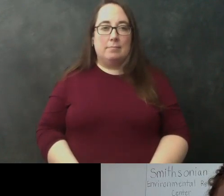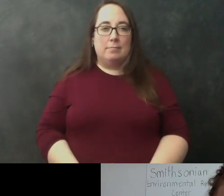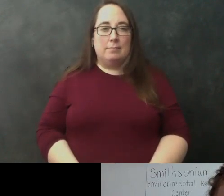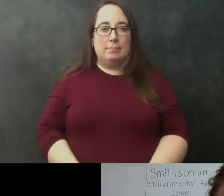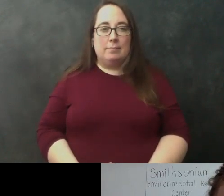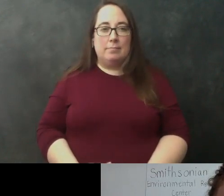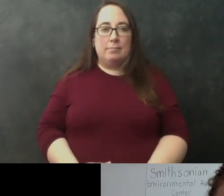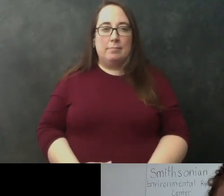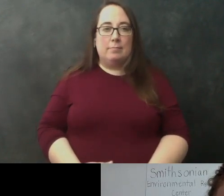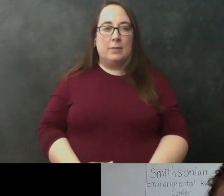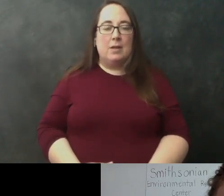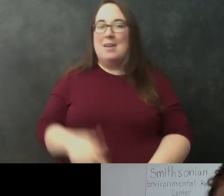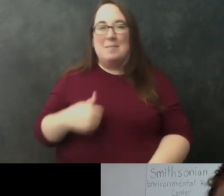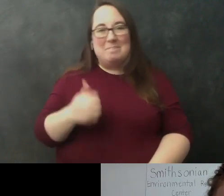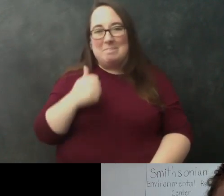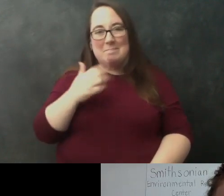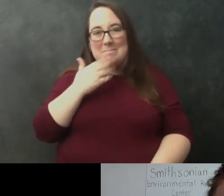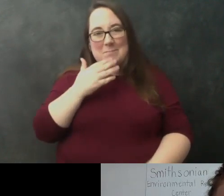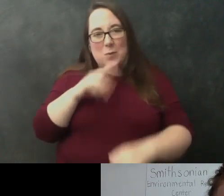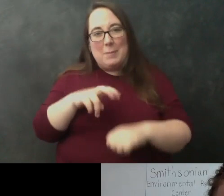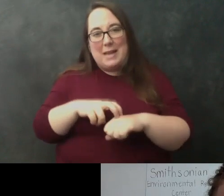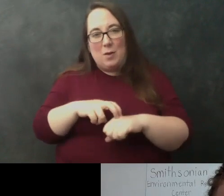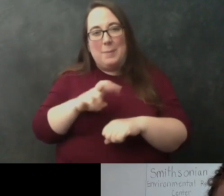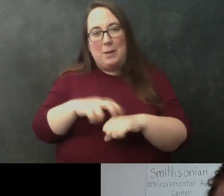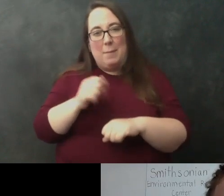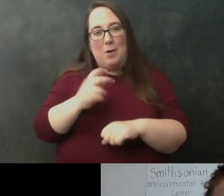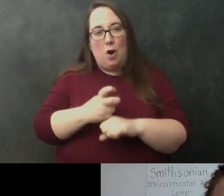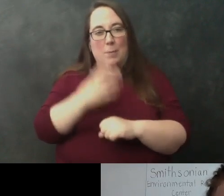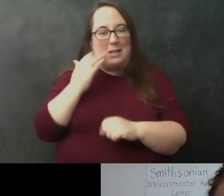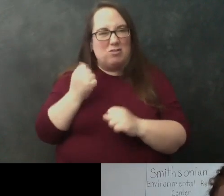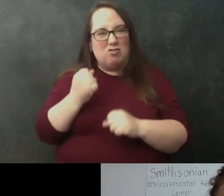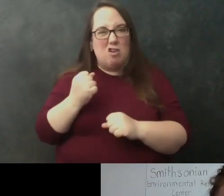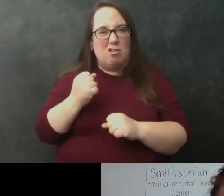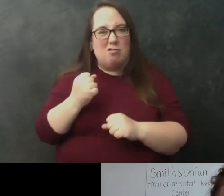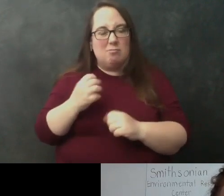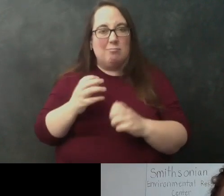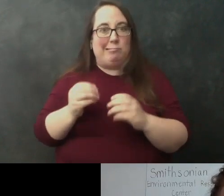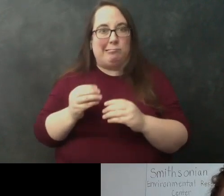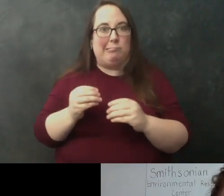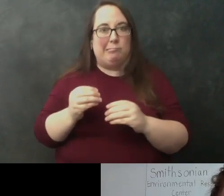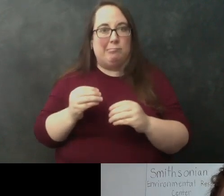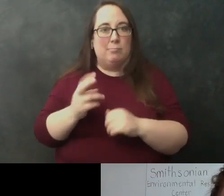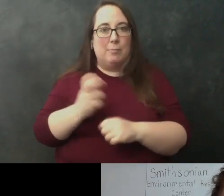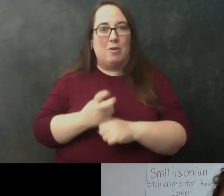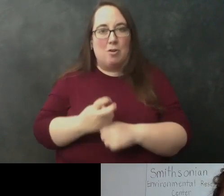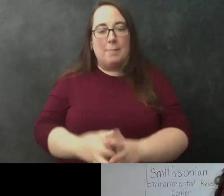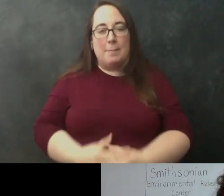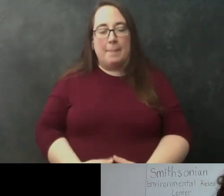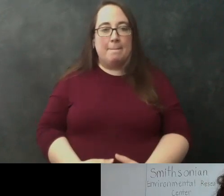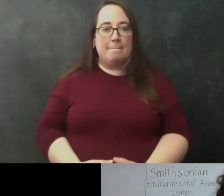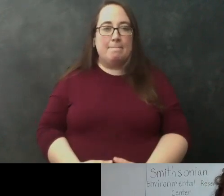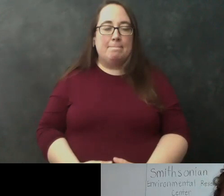like sweet potatoes other potatoes might be kind of hard just because they're so strong so being able to break them up would be more difficult